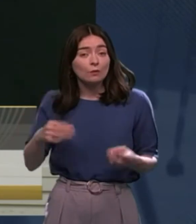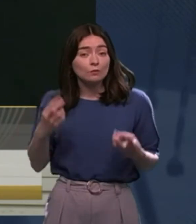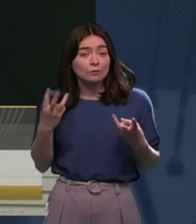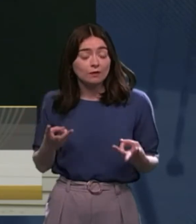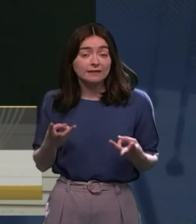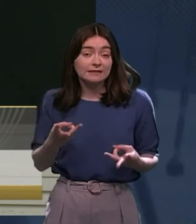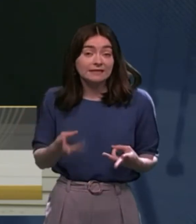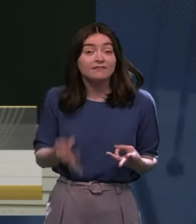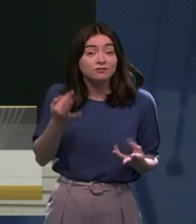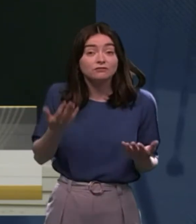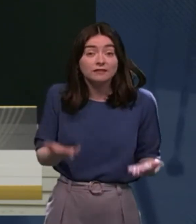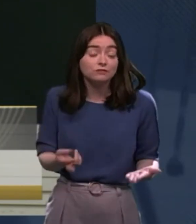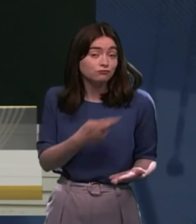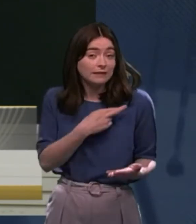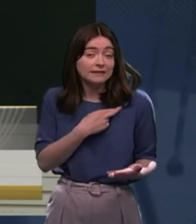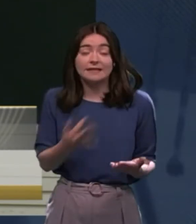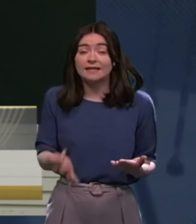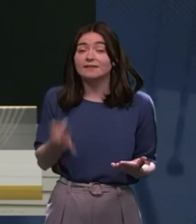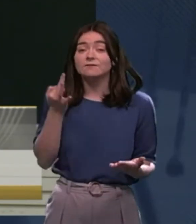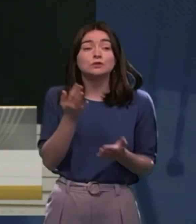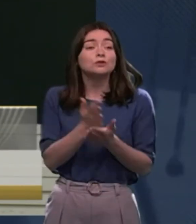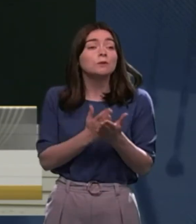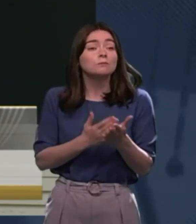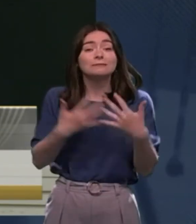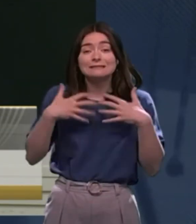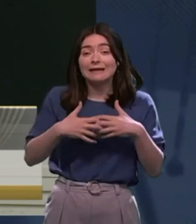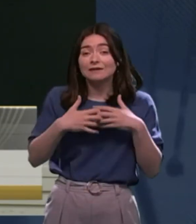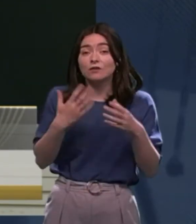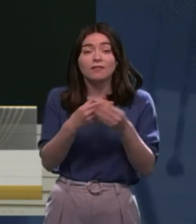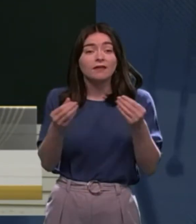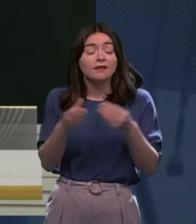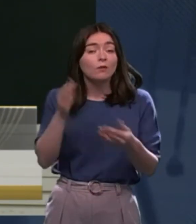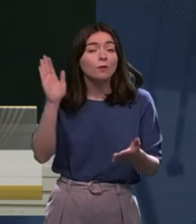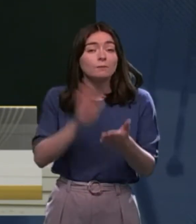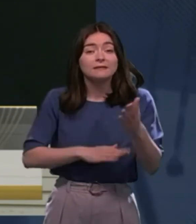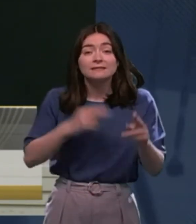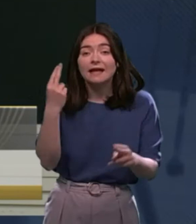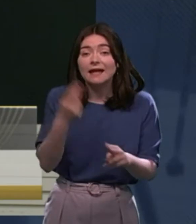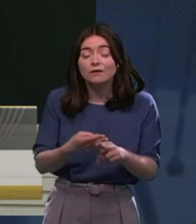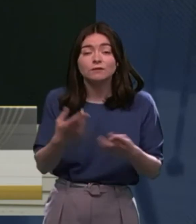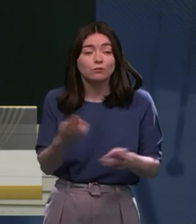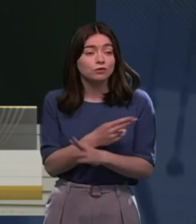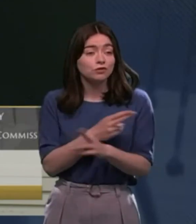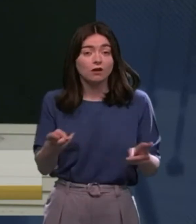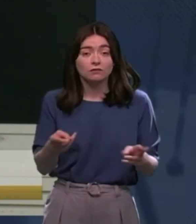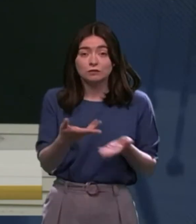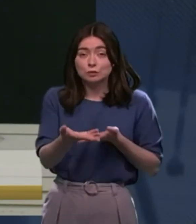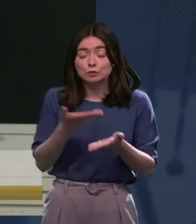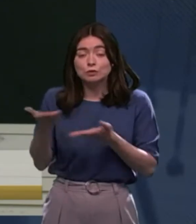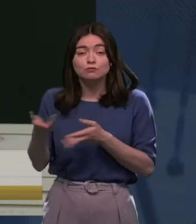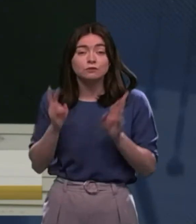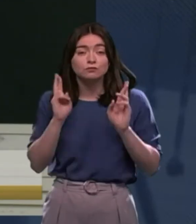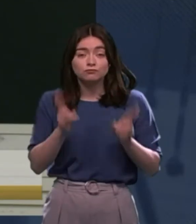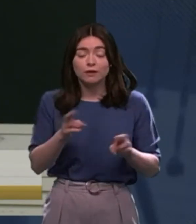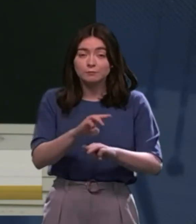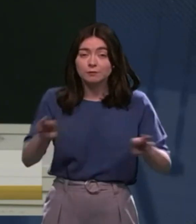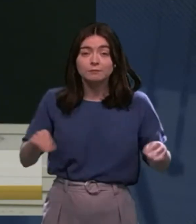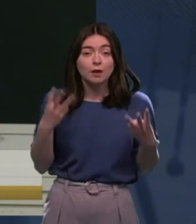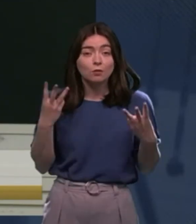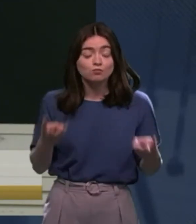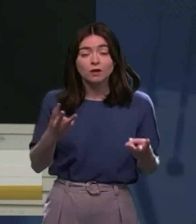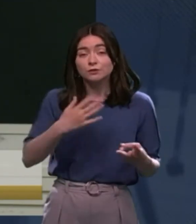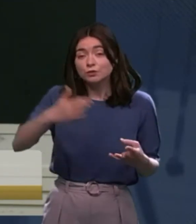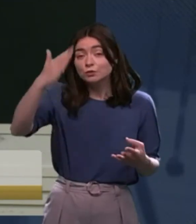is, genuinely, if there's some technical thing that we've missed that we're not speaking to the right people, I'd want to know,